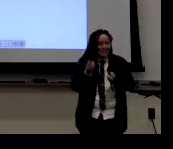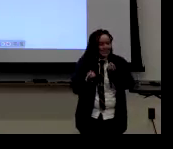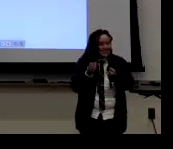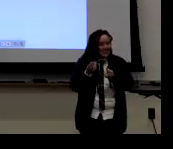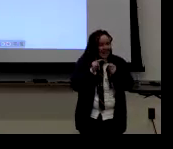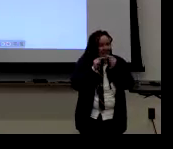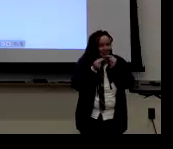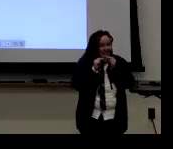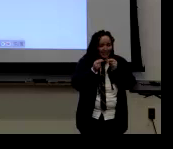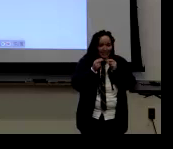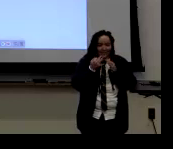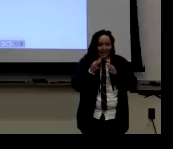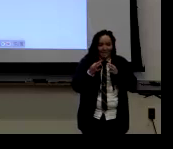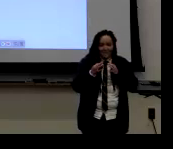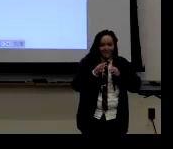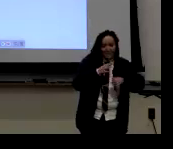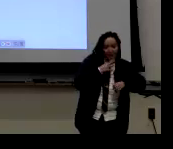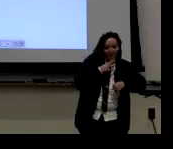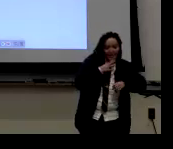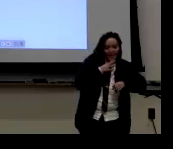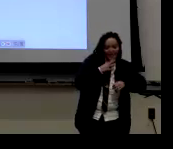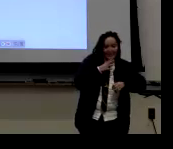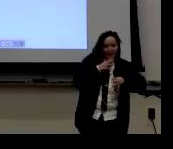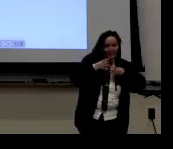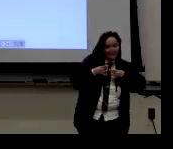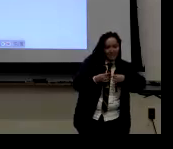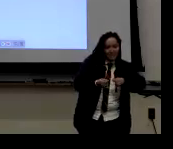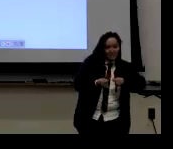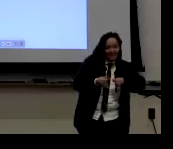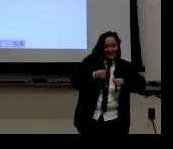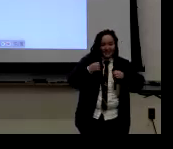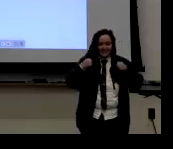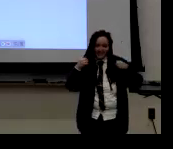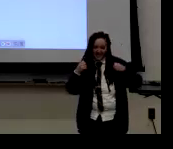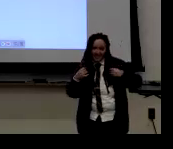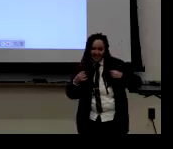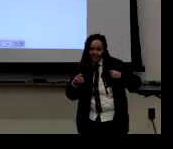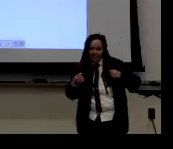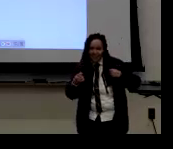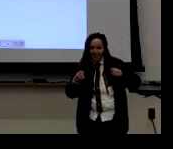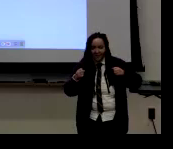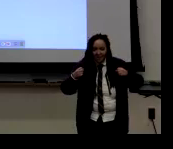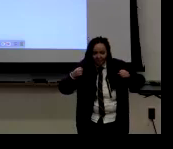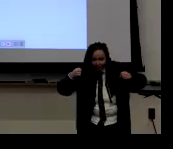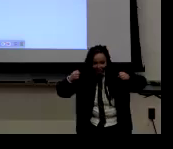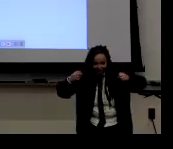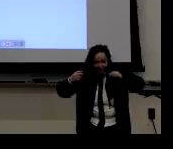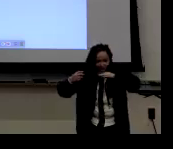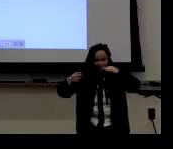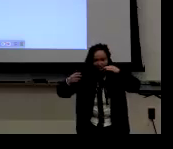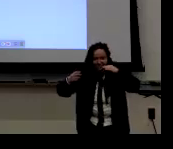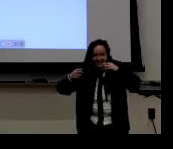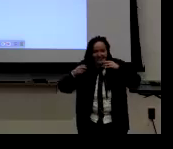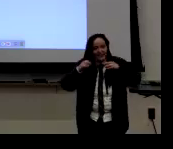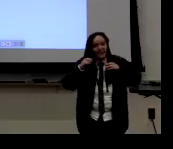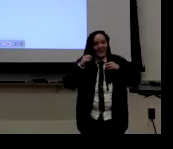lips change. And that kind of changes how they present themselves. You know, it can make them look more smooth. They're signing more